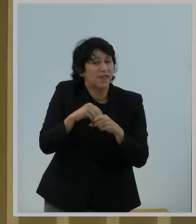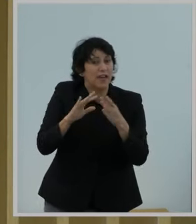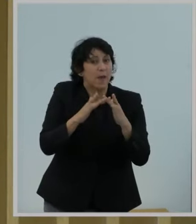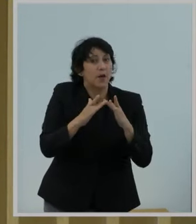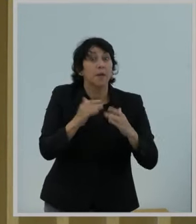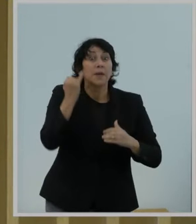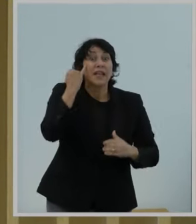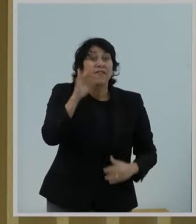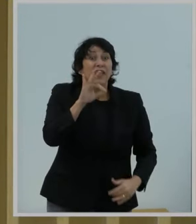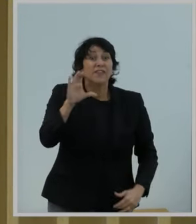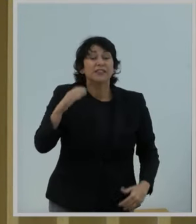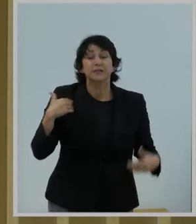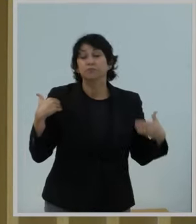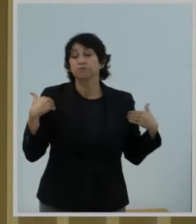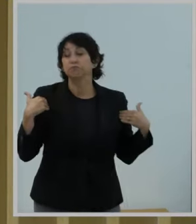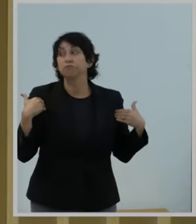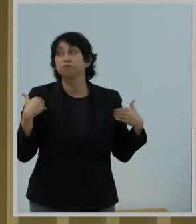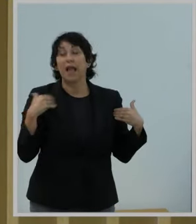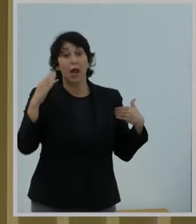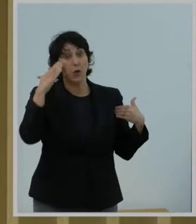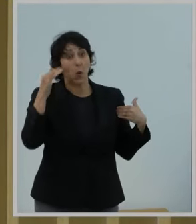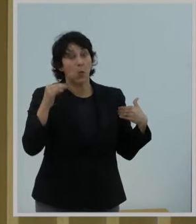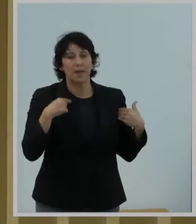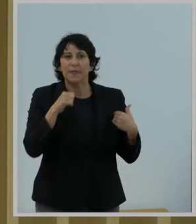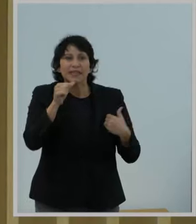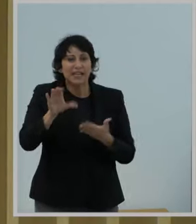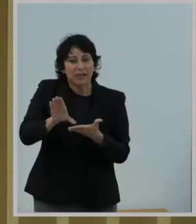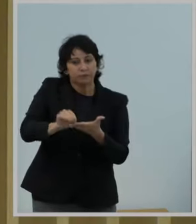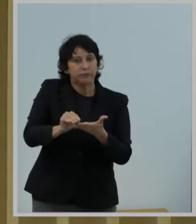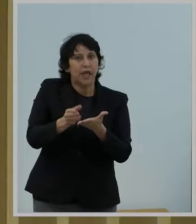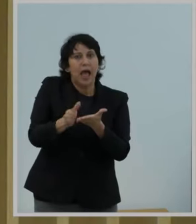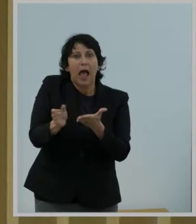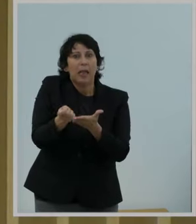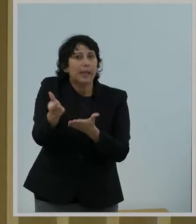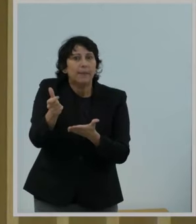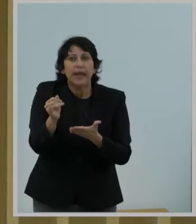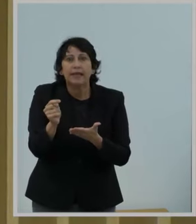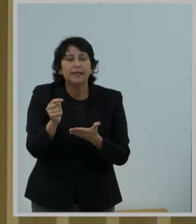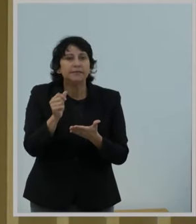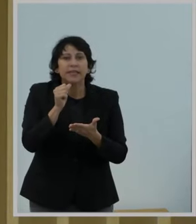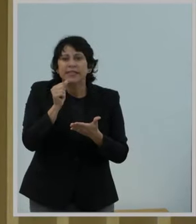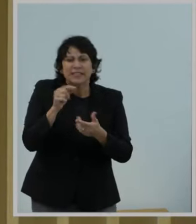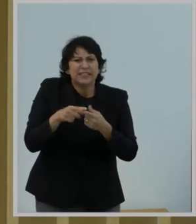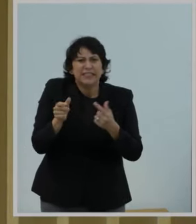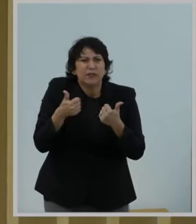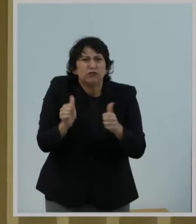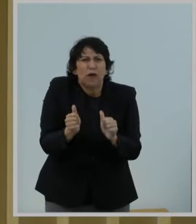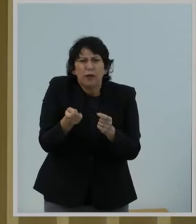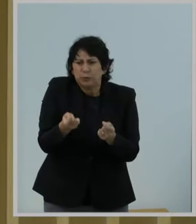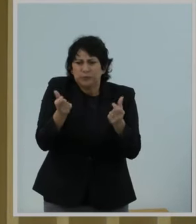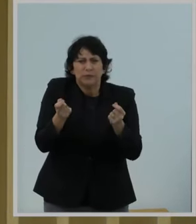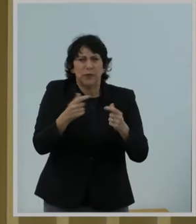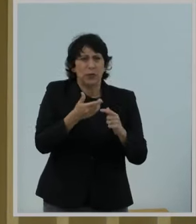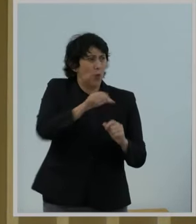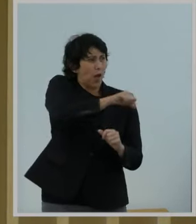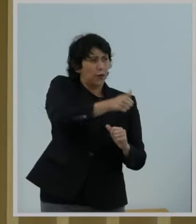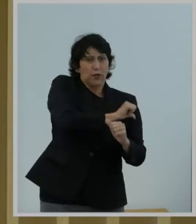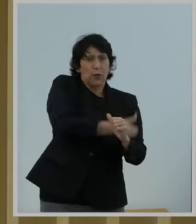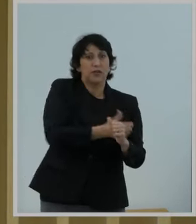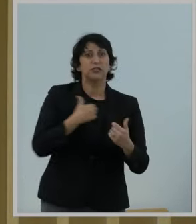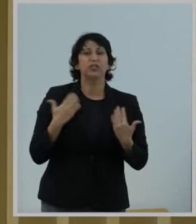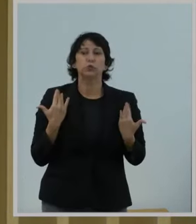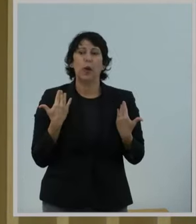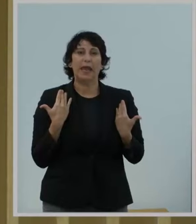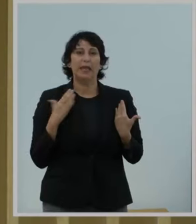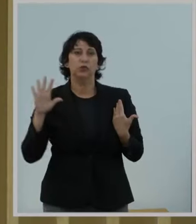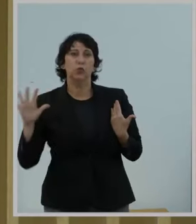simply stood by the wayside. Didn't seem to eliminate it through existing authorities or even new ones. And just waited to raise it